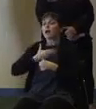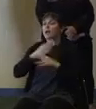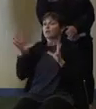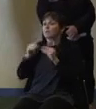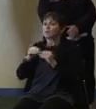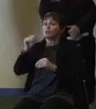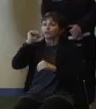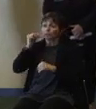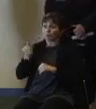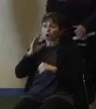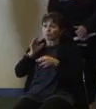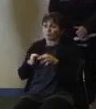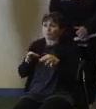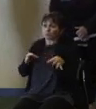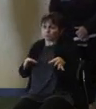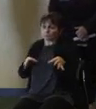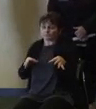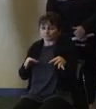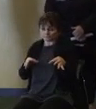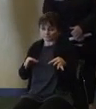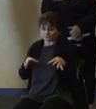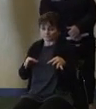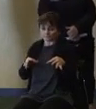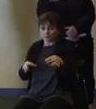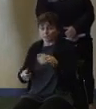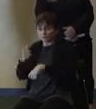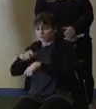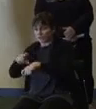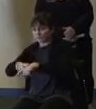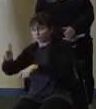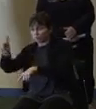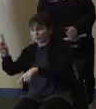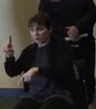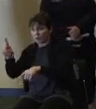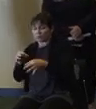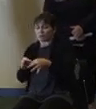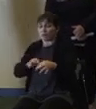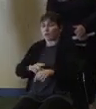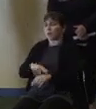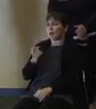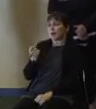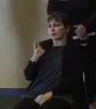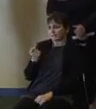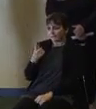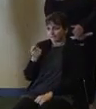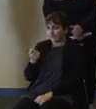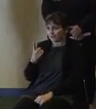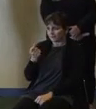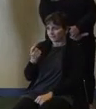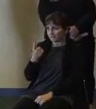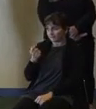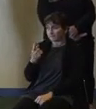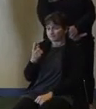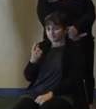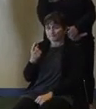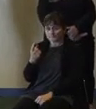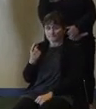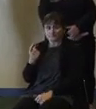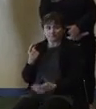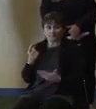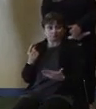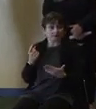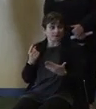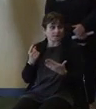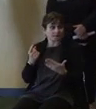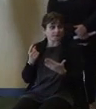our press conferences. We'll be doing this tomorrow in Trenton, unless you hear otherwise, at 11 a.m., and that is in part so that some of